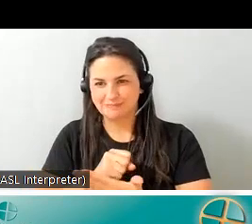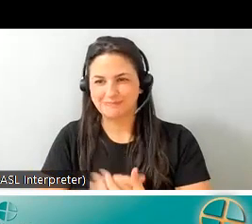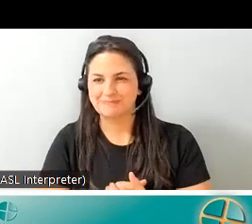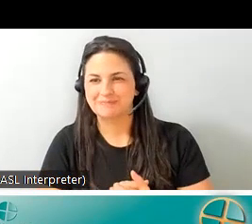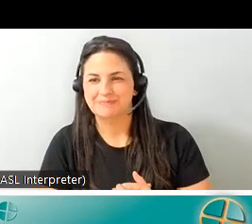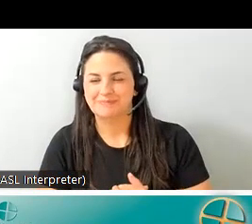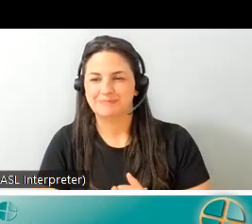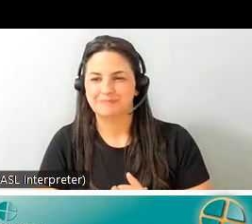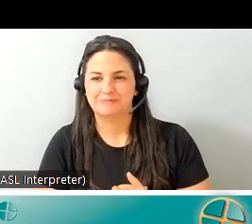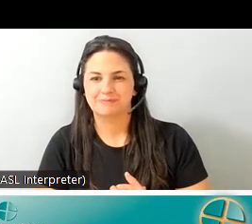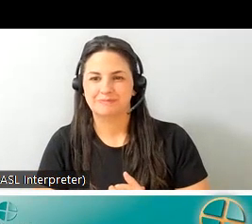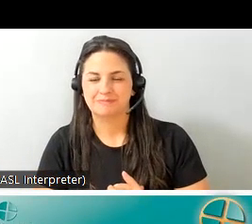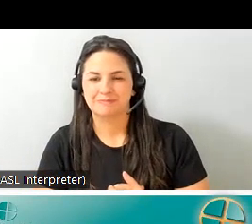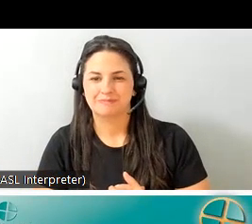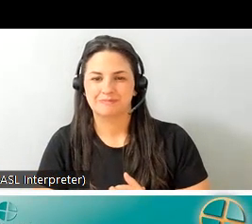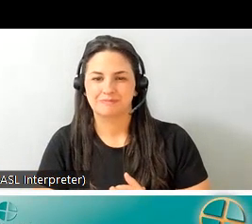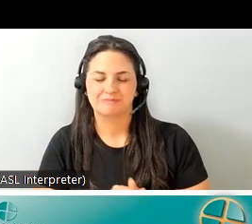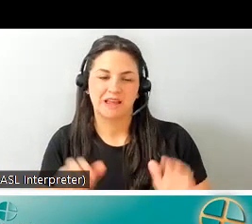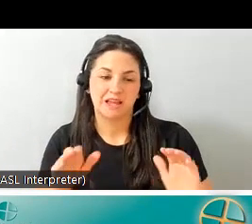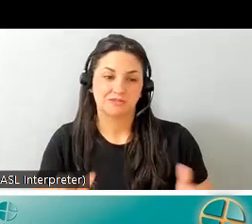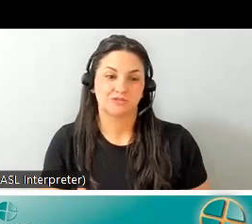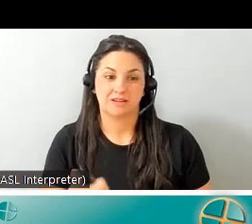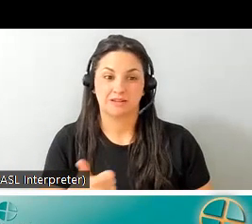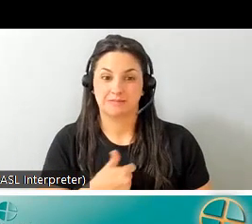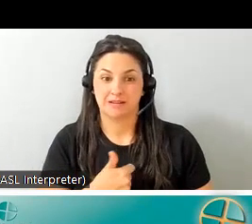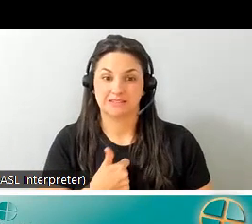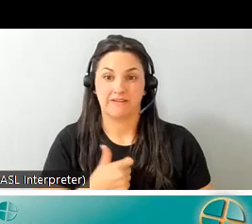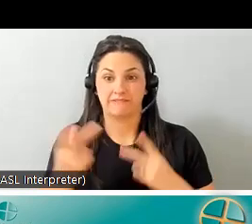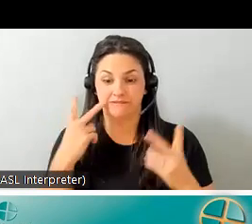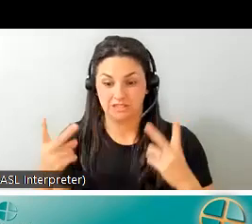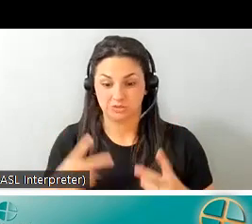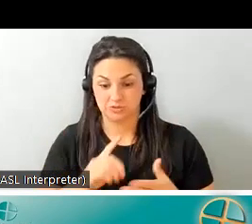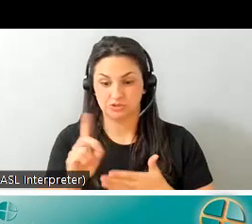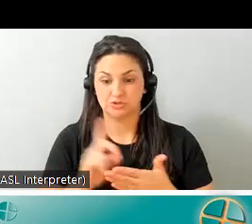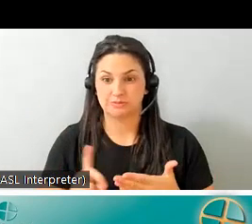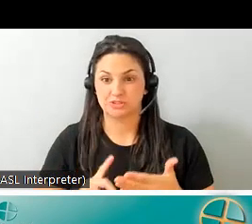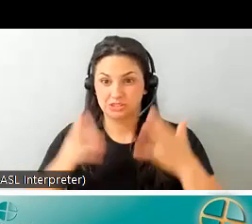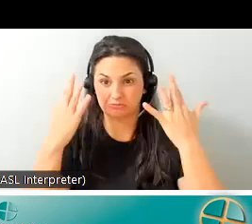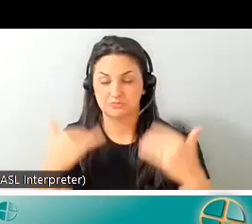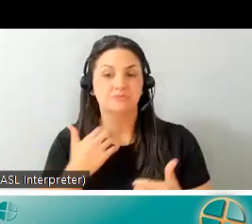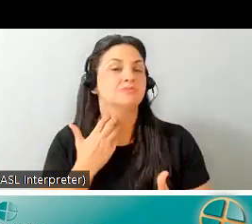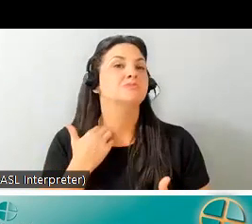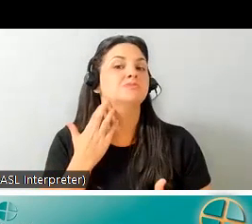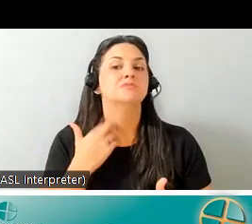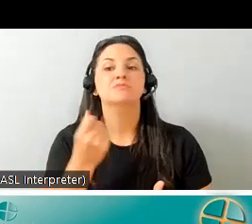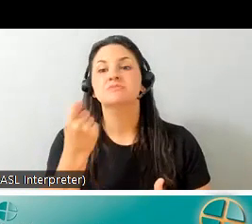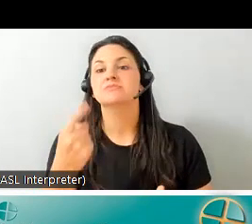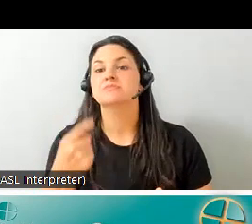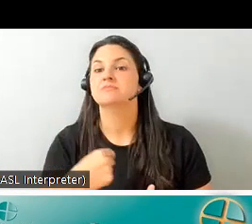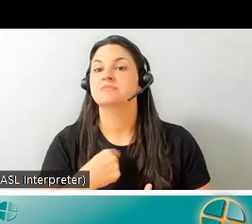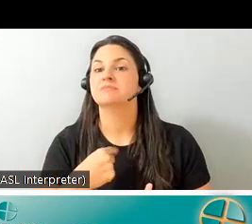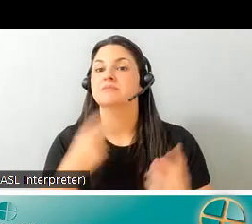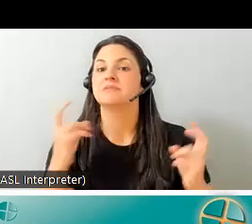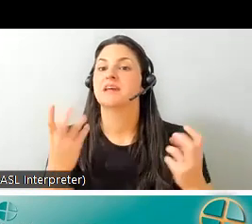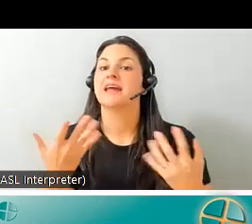by way of introduction of myself and the visual description uh i'm an integrated